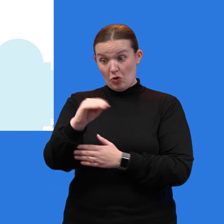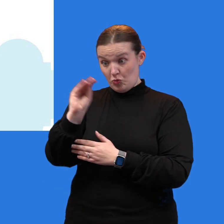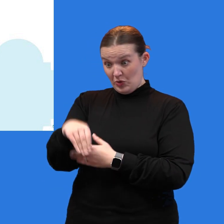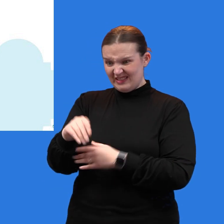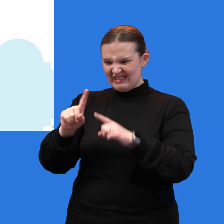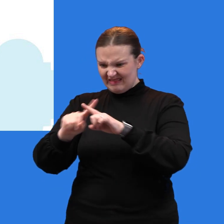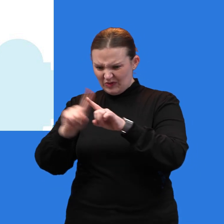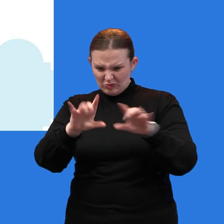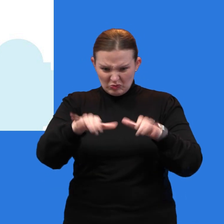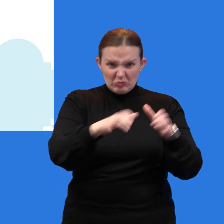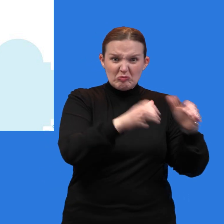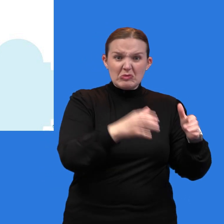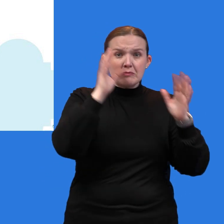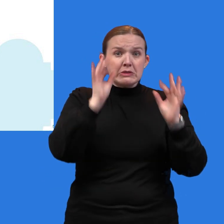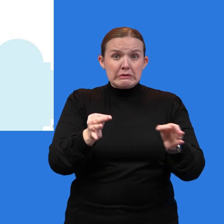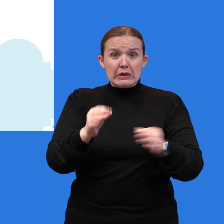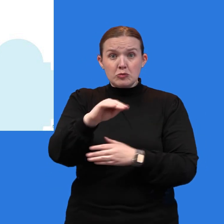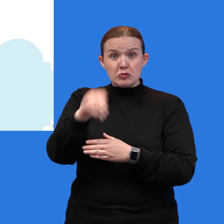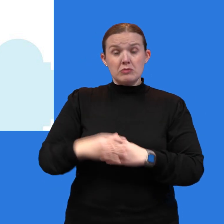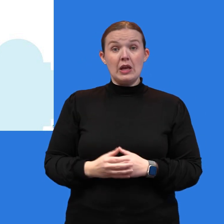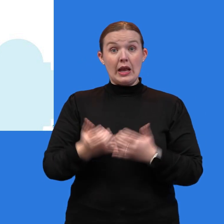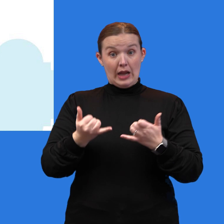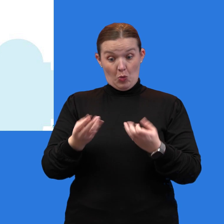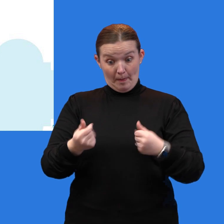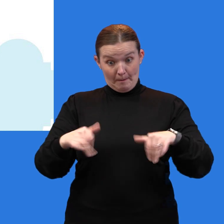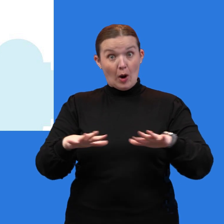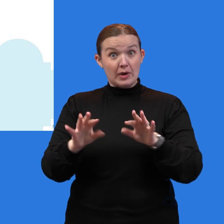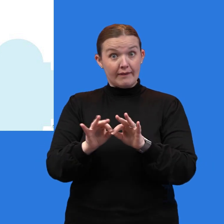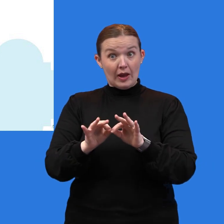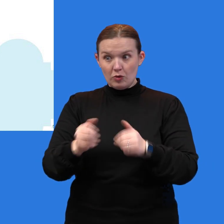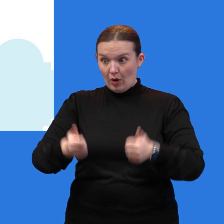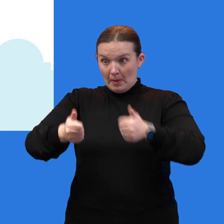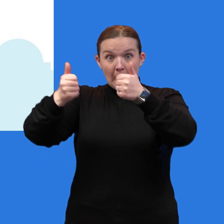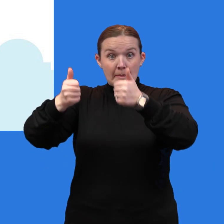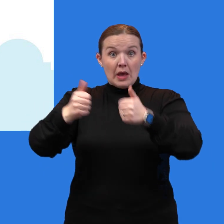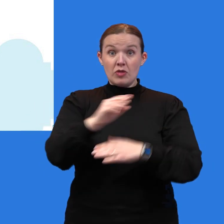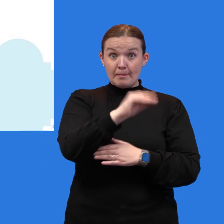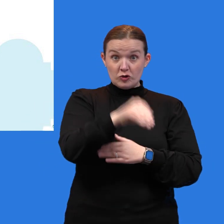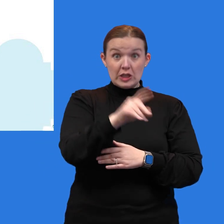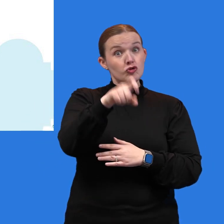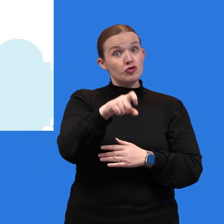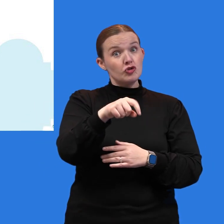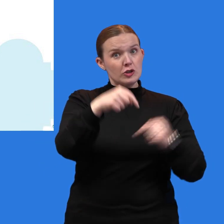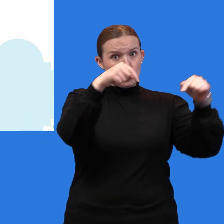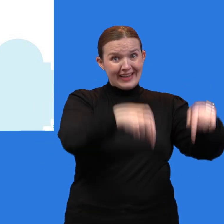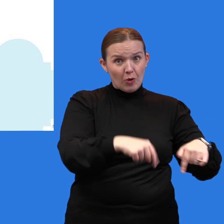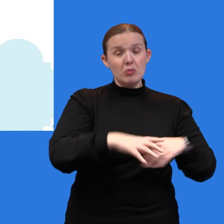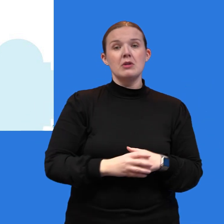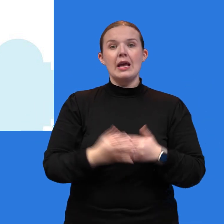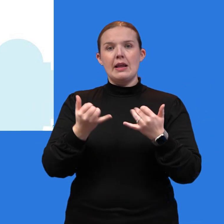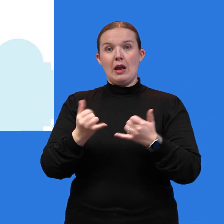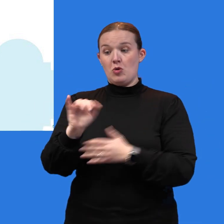property values rise, tax rates should go down. Keep in mind that properties are appraised as of